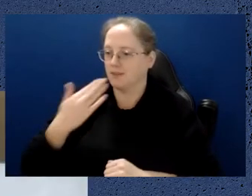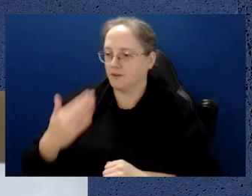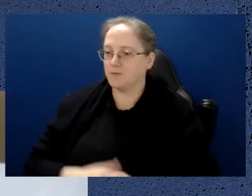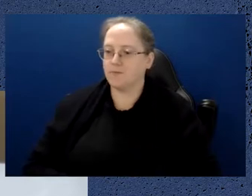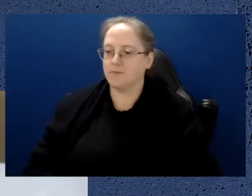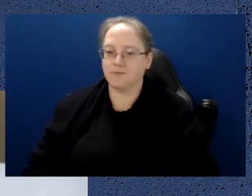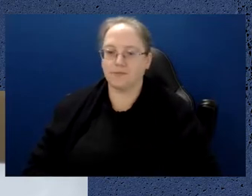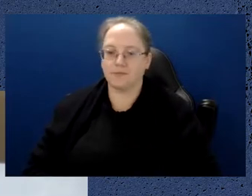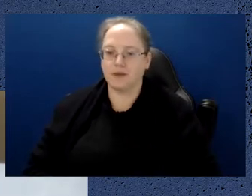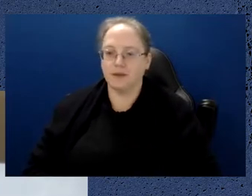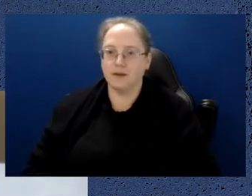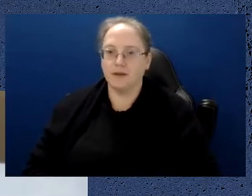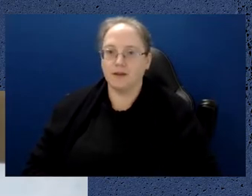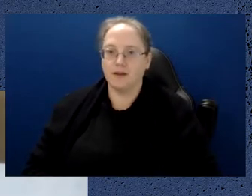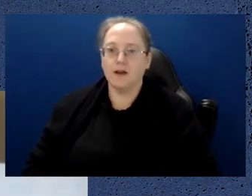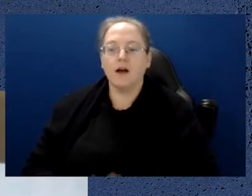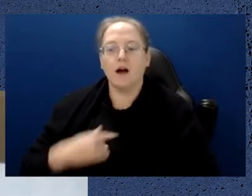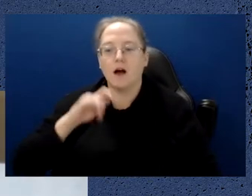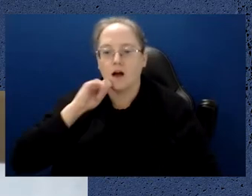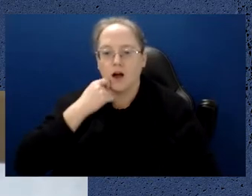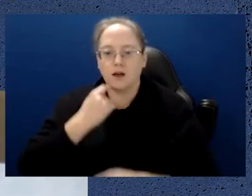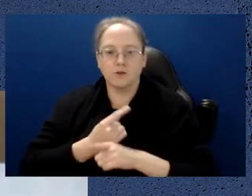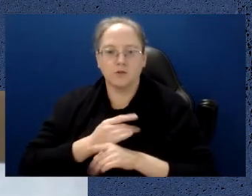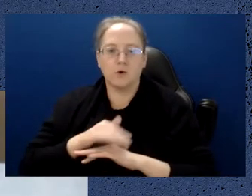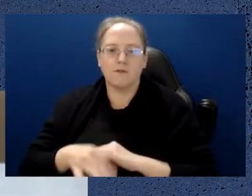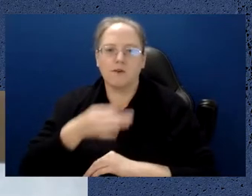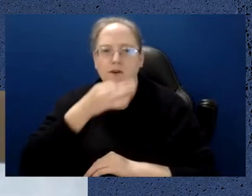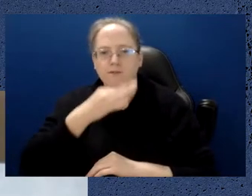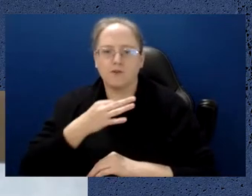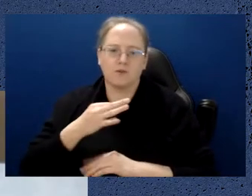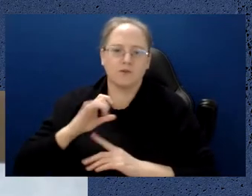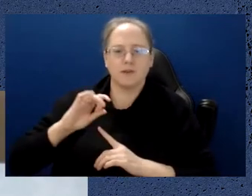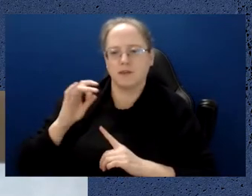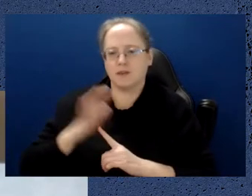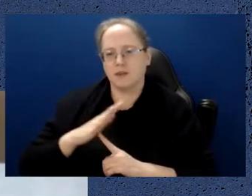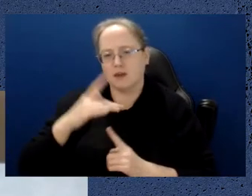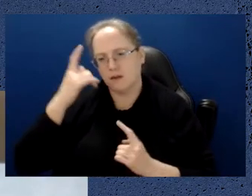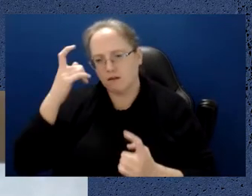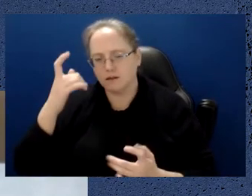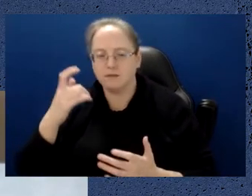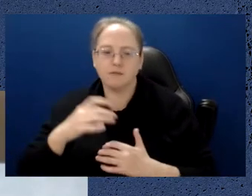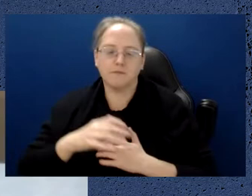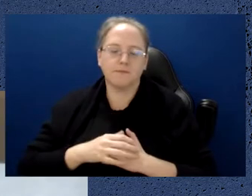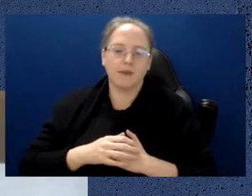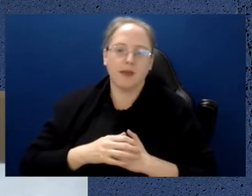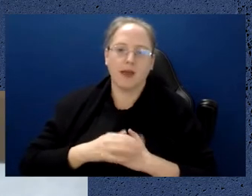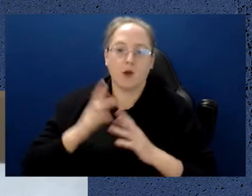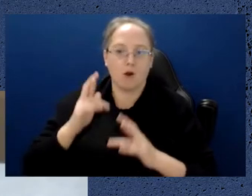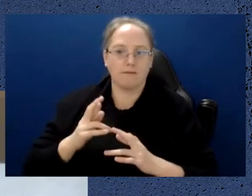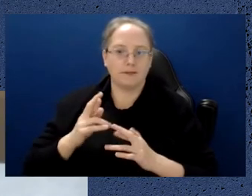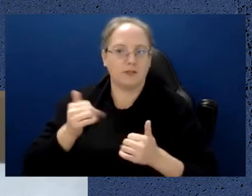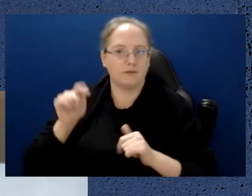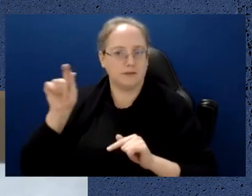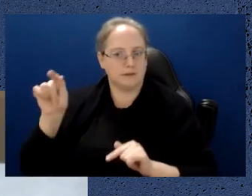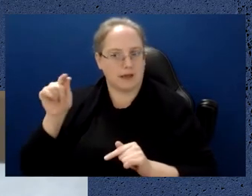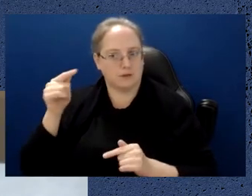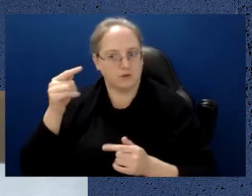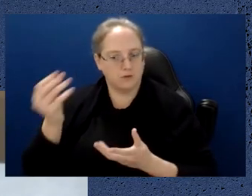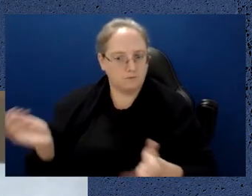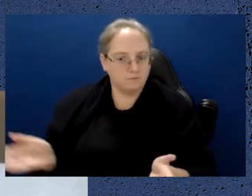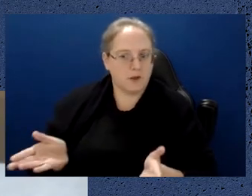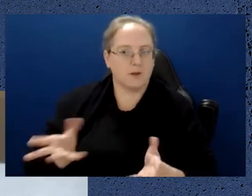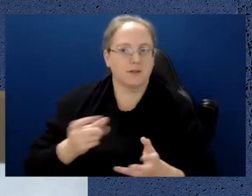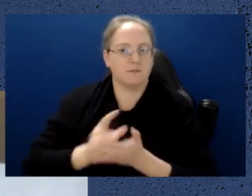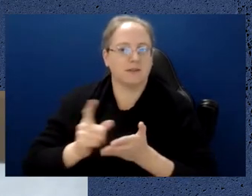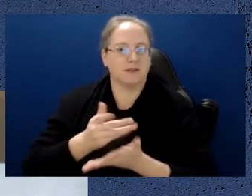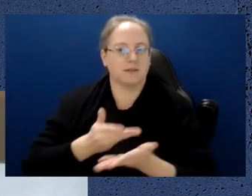Thank you, Hugh. So I'm going to just touch on a couple of key items and hopefully use